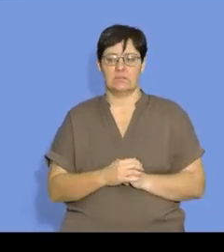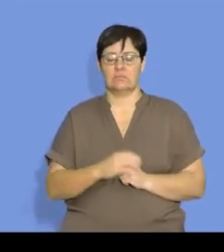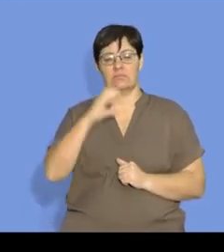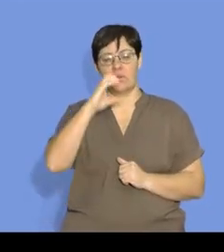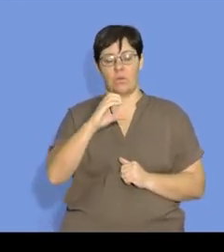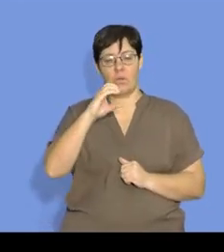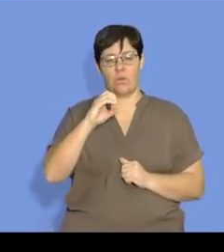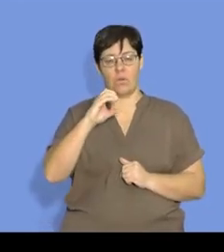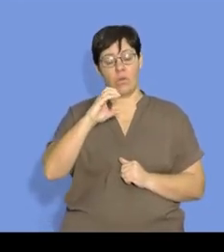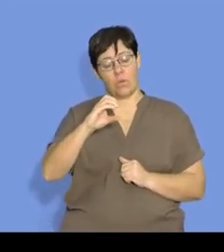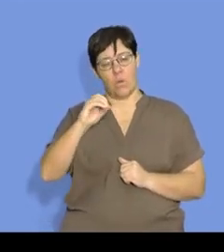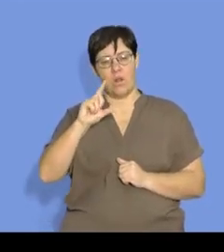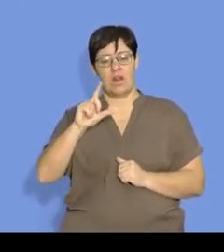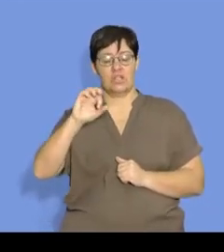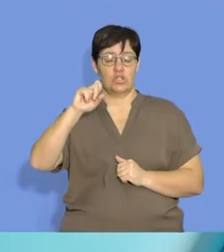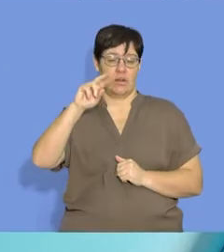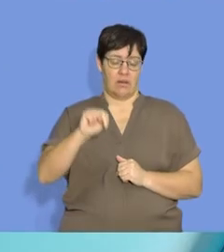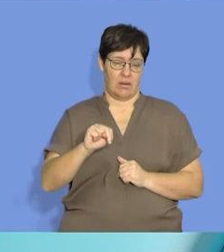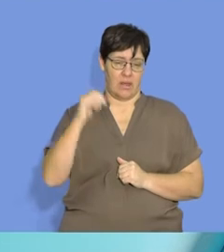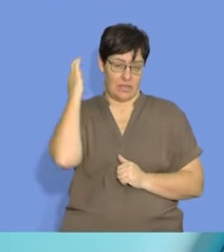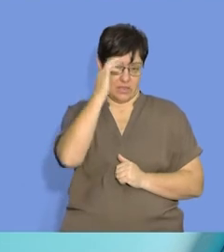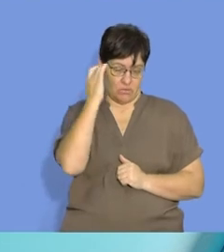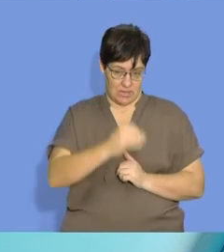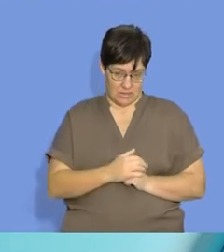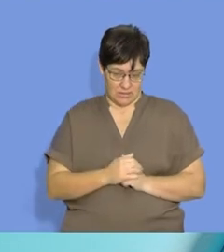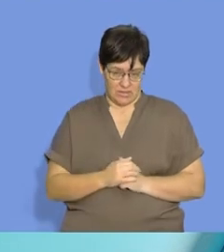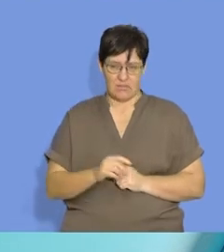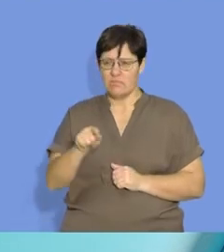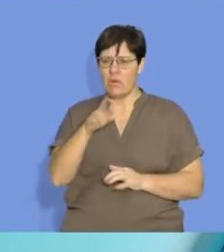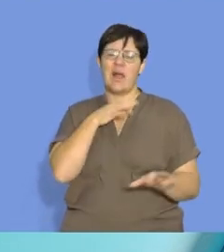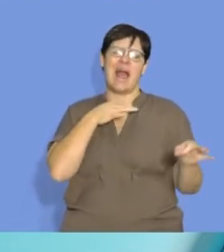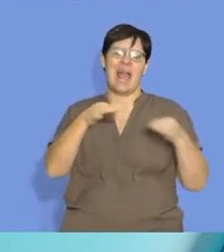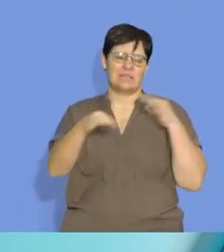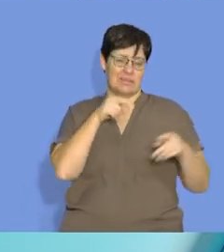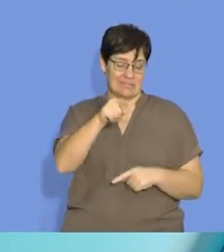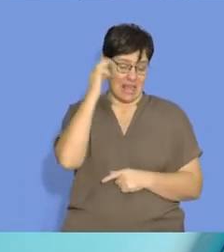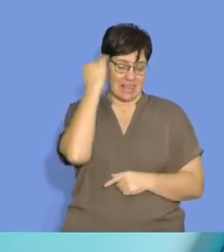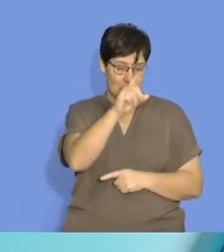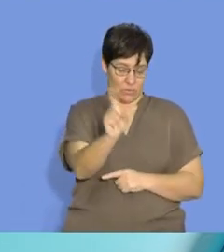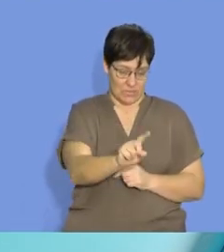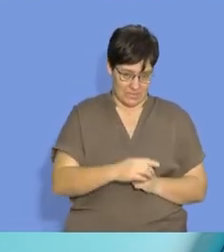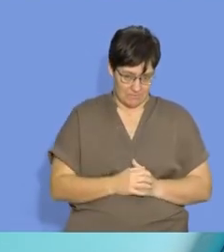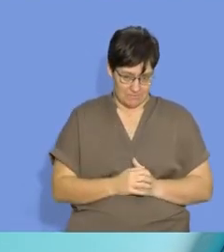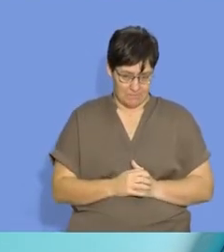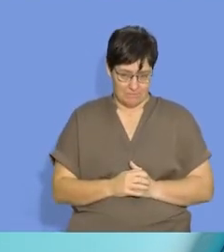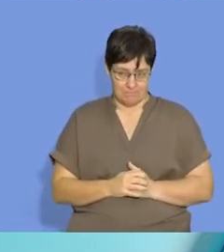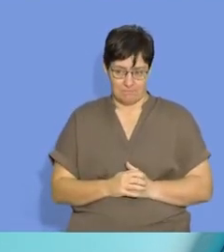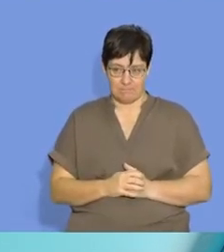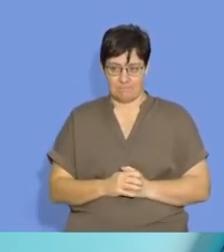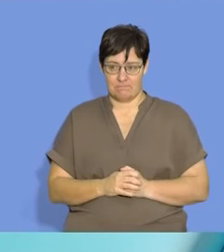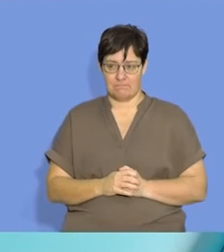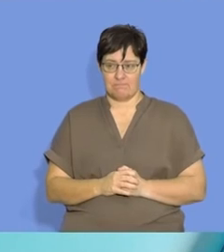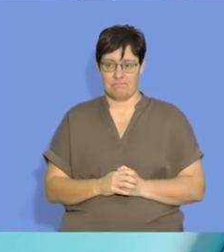theory, and I will explain to you what the collision theory is as we proceed.